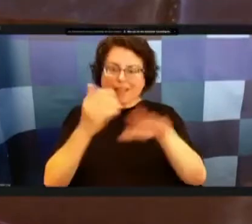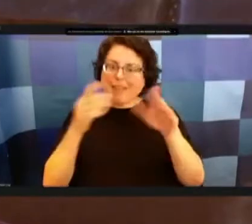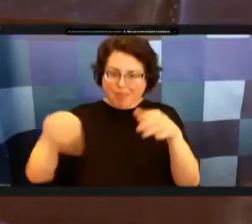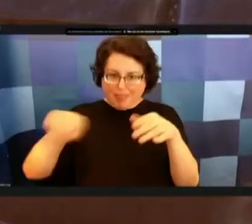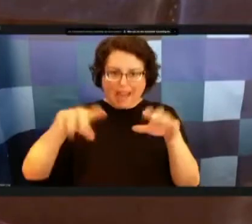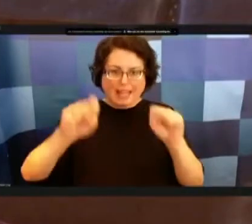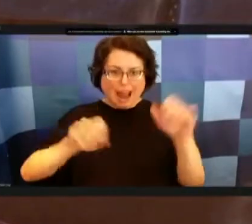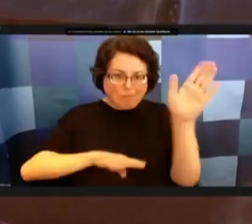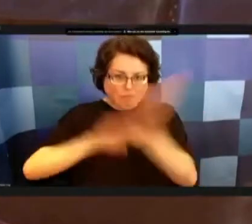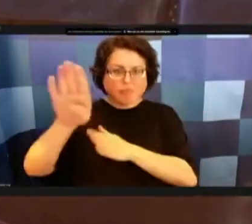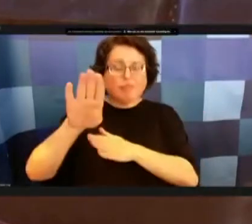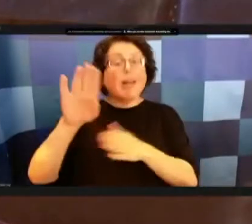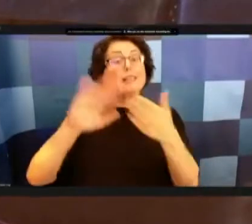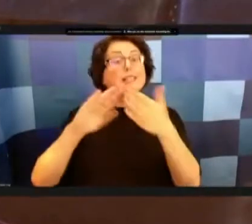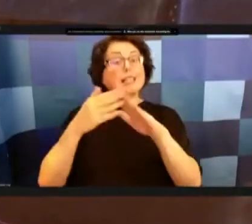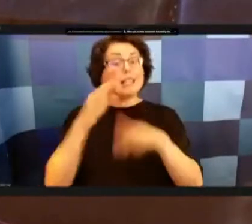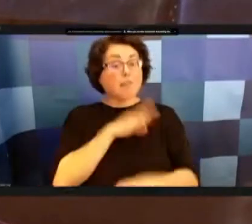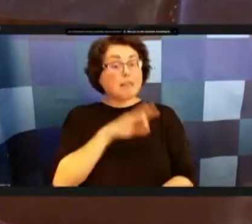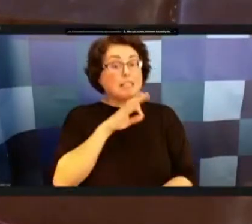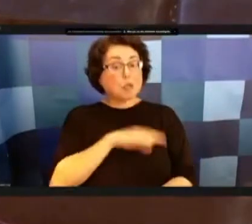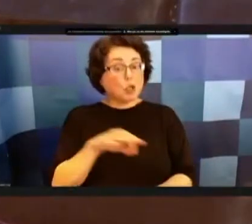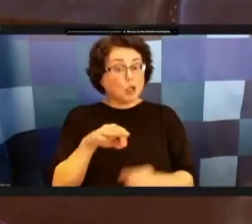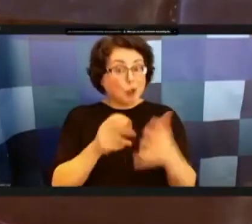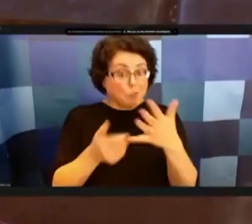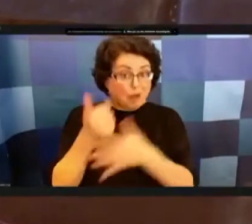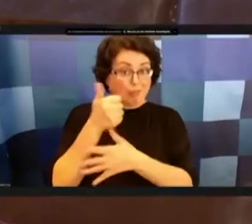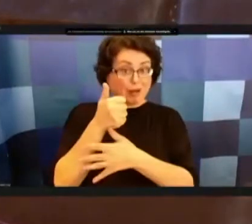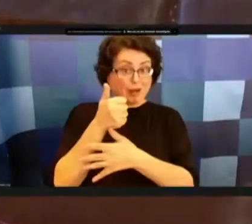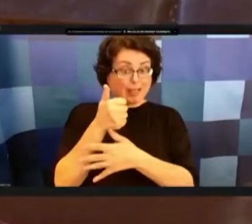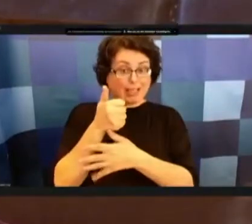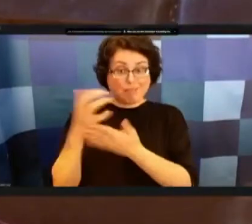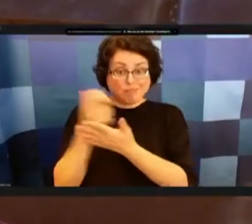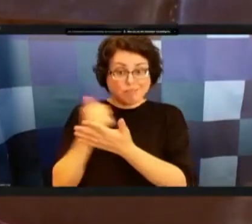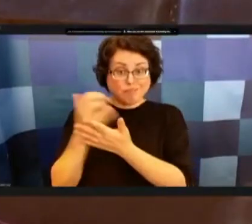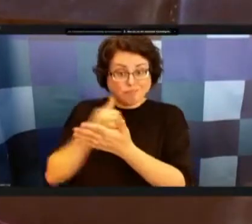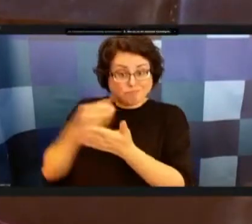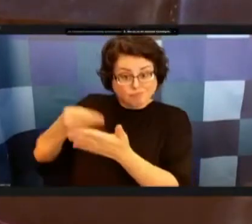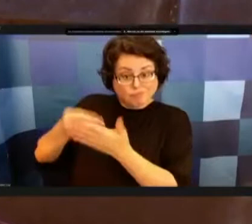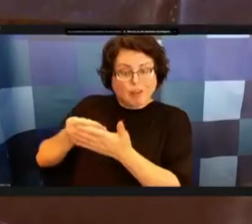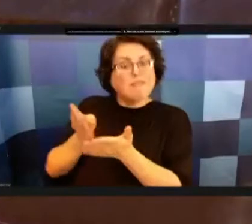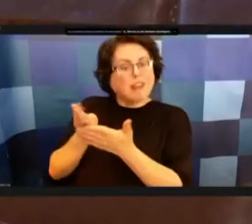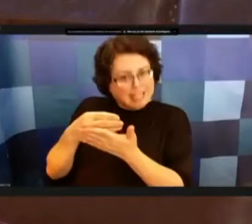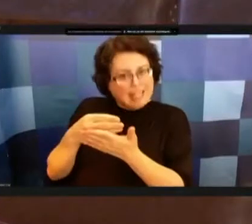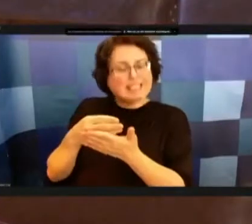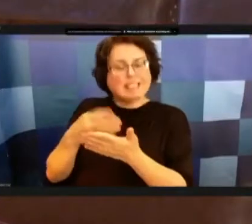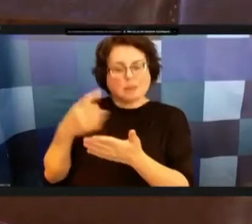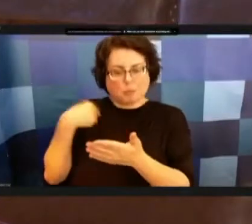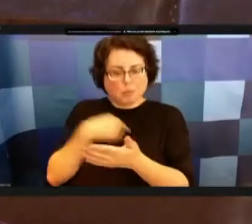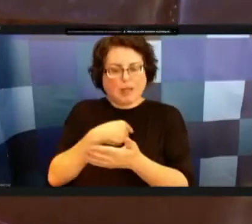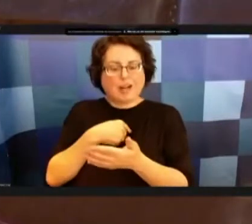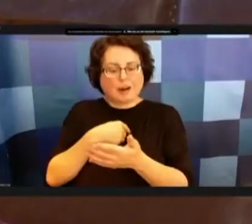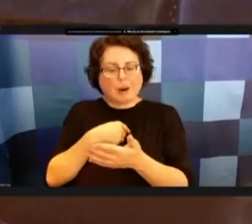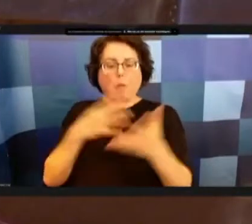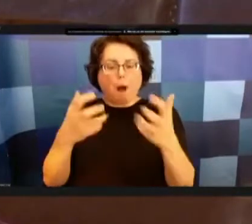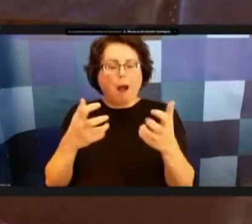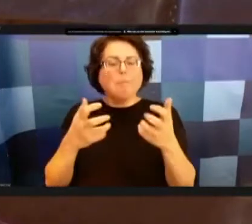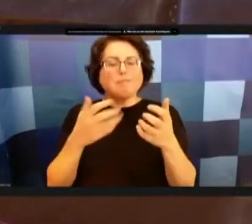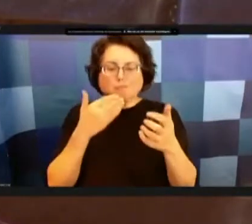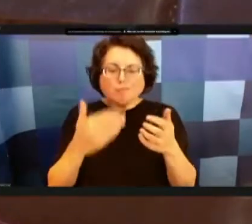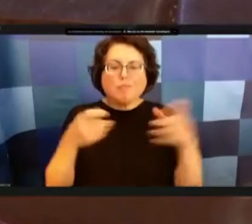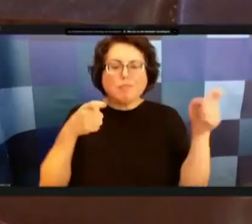of pittsburgh primary revenue generator the finance department is committed to excellence in financial management for the city